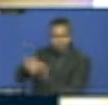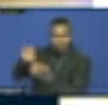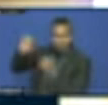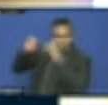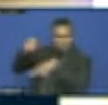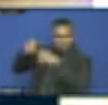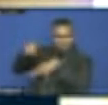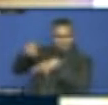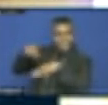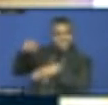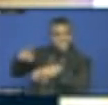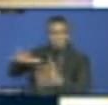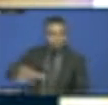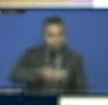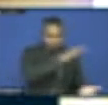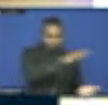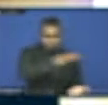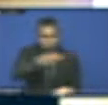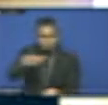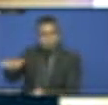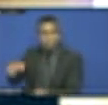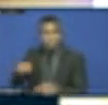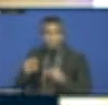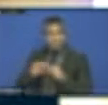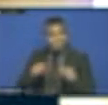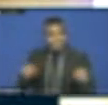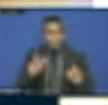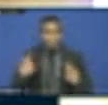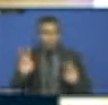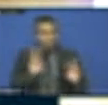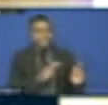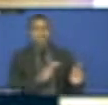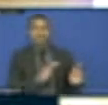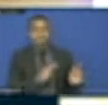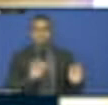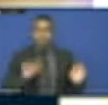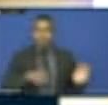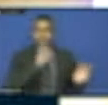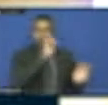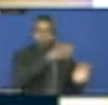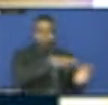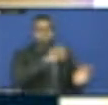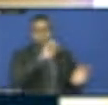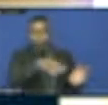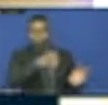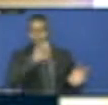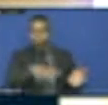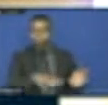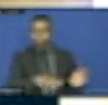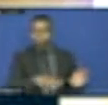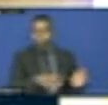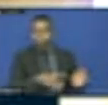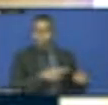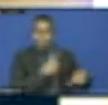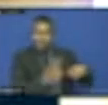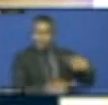and creating litter bins. Now, the first time it was implemented in my city, I was driving by one